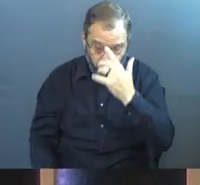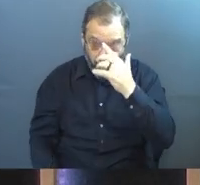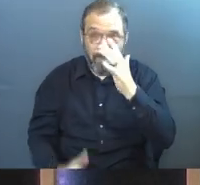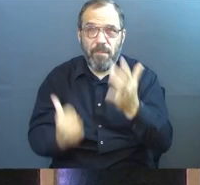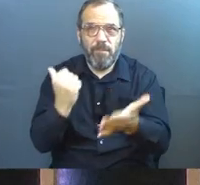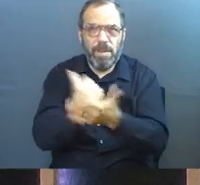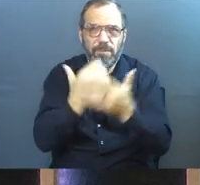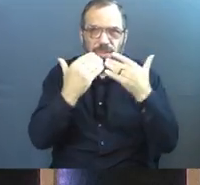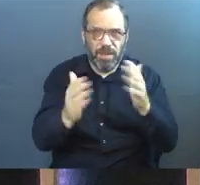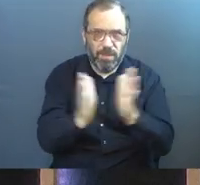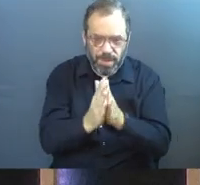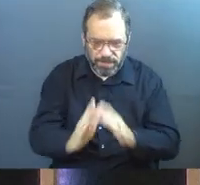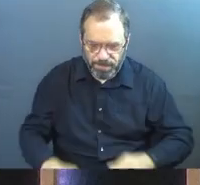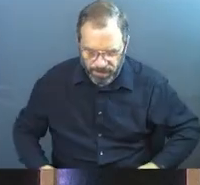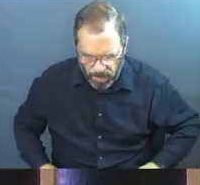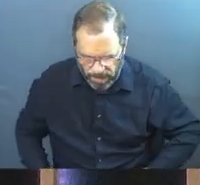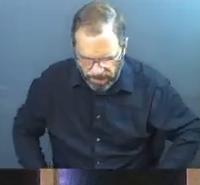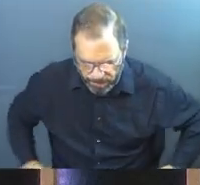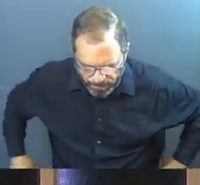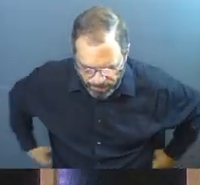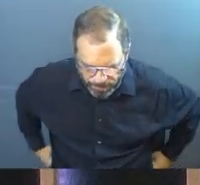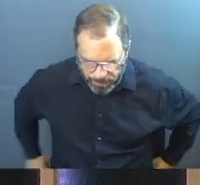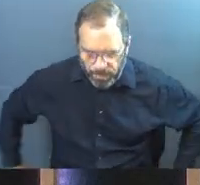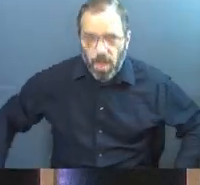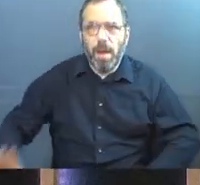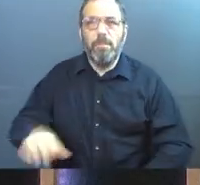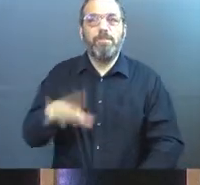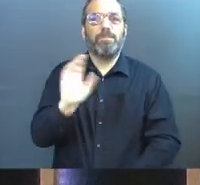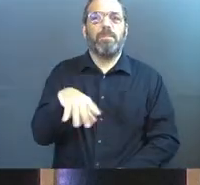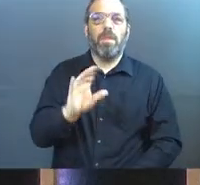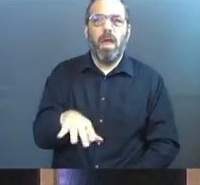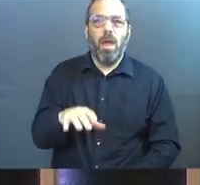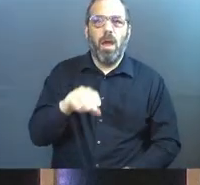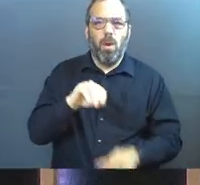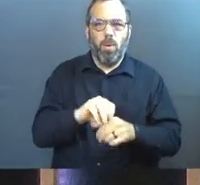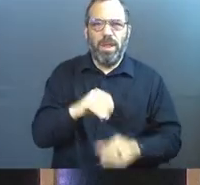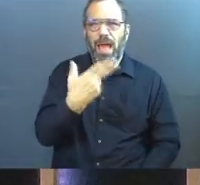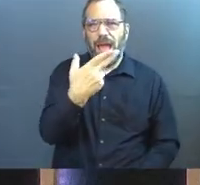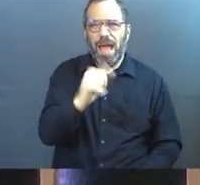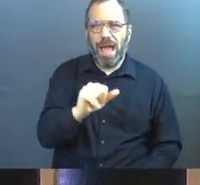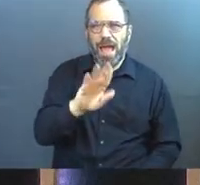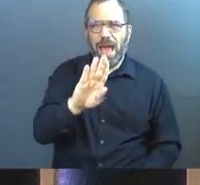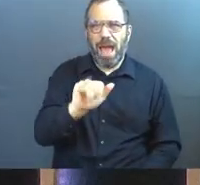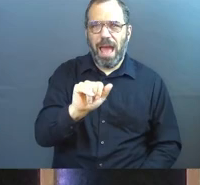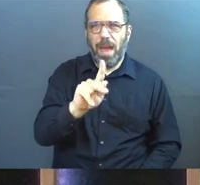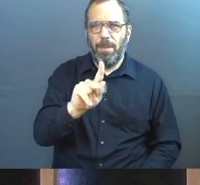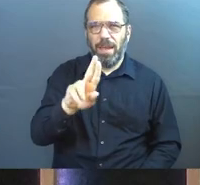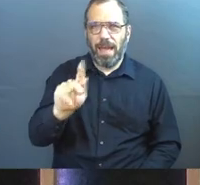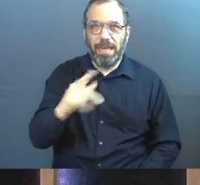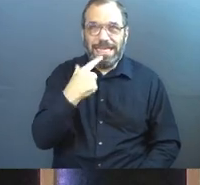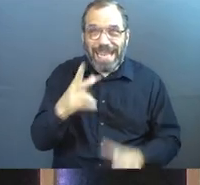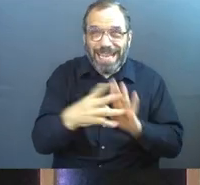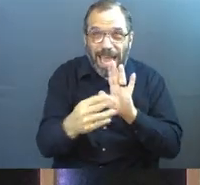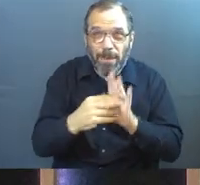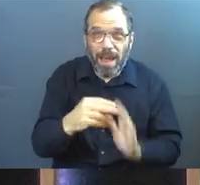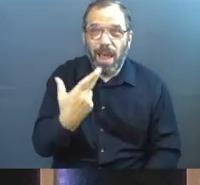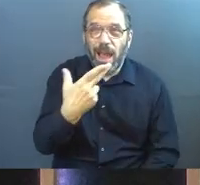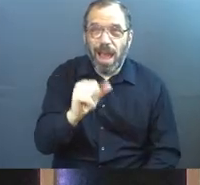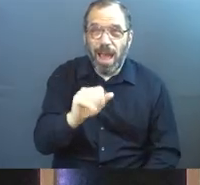Amen, guys. Thanks for praying with me. Okay, so we are in Habakkuk week two. Can you say Habakkuk? Try.